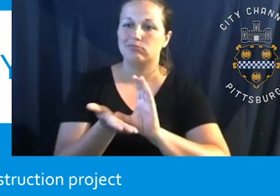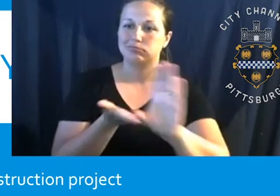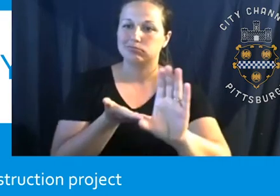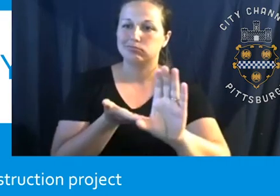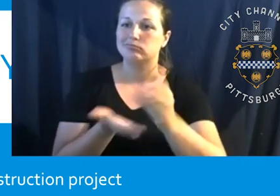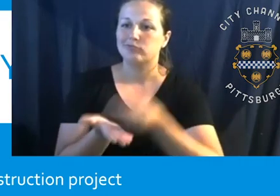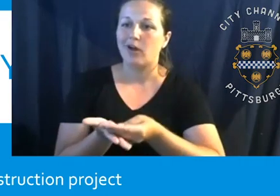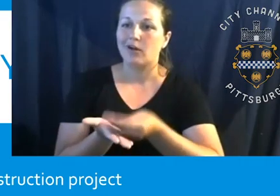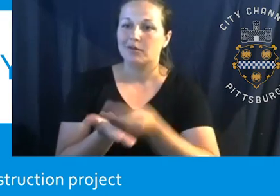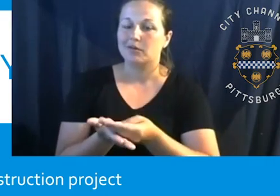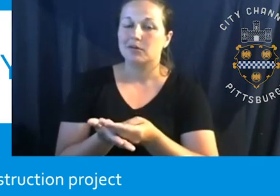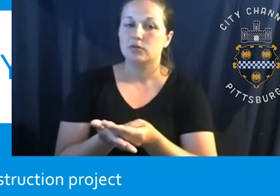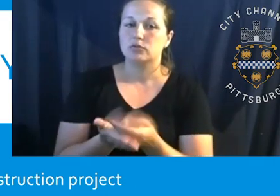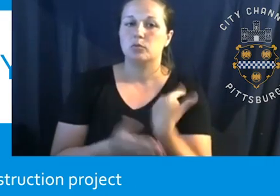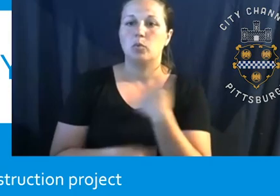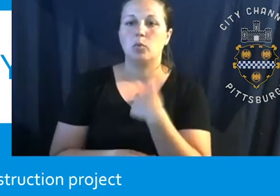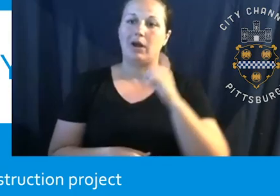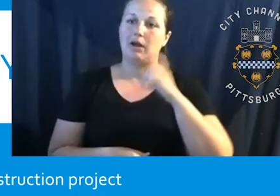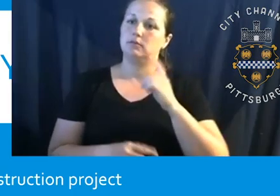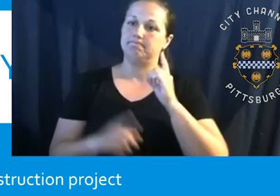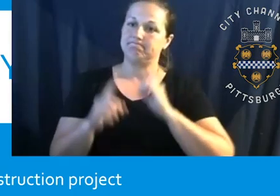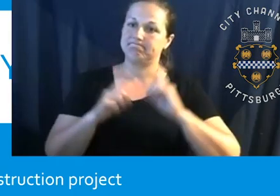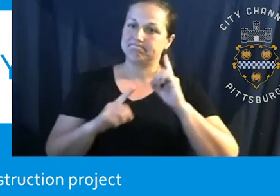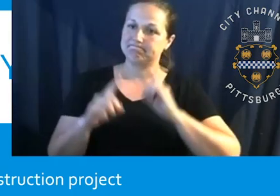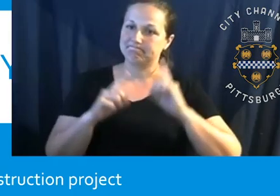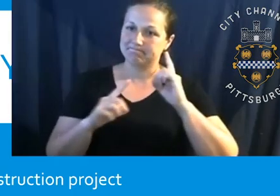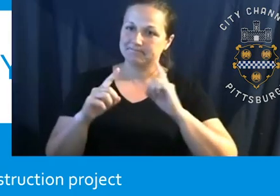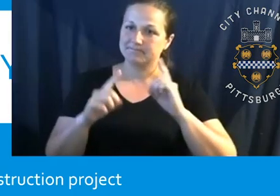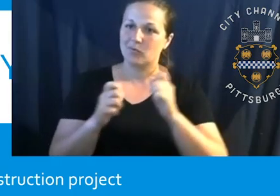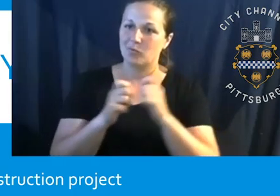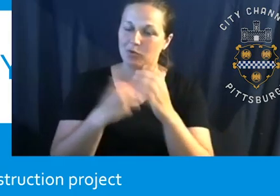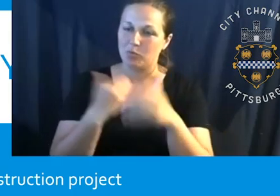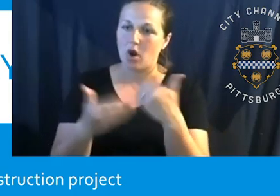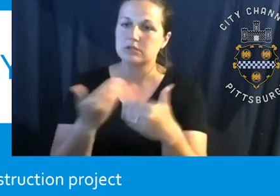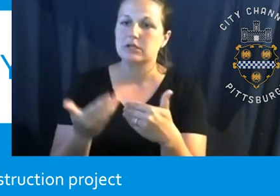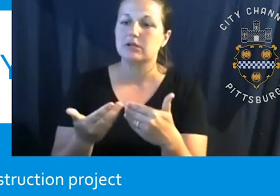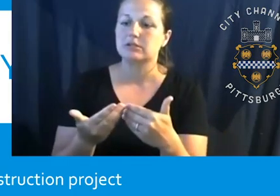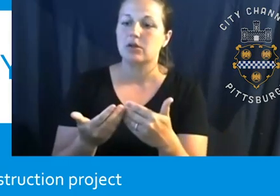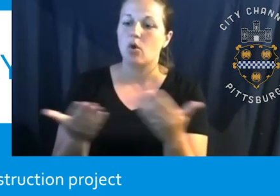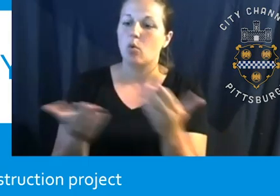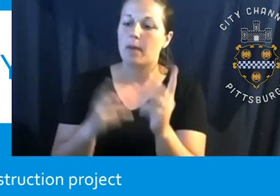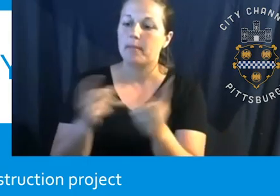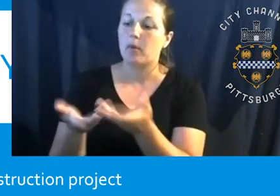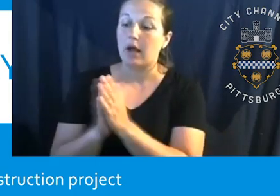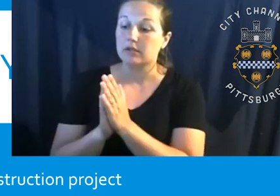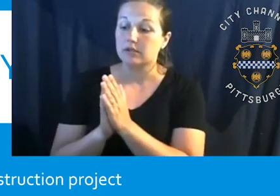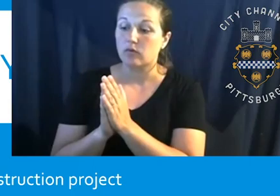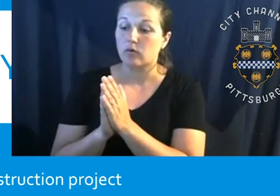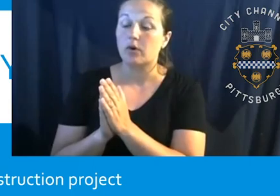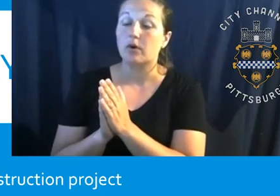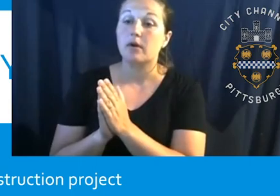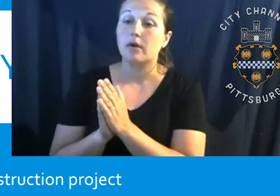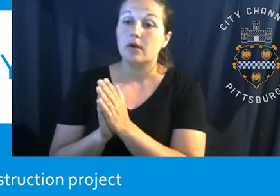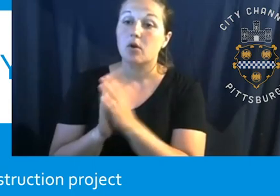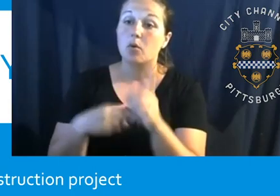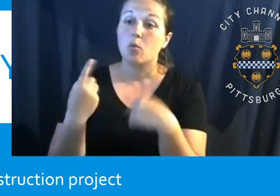have to be, you know, thoughtful, um, with the capital process and what people are asking for. Um, whenever the asset